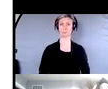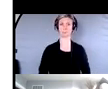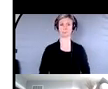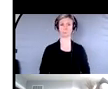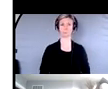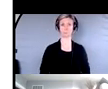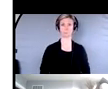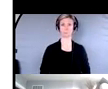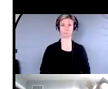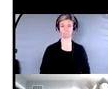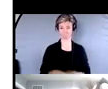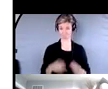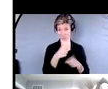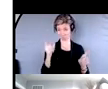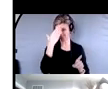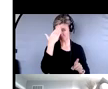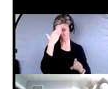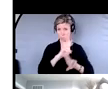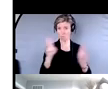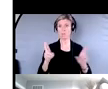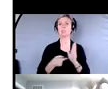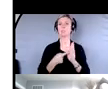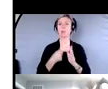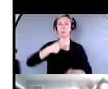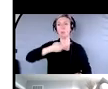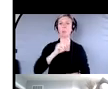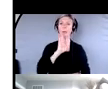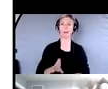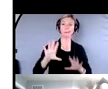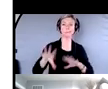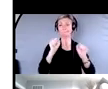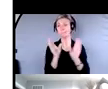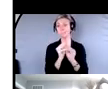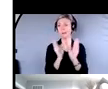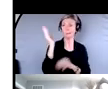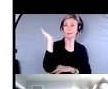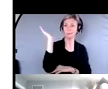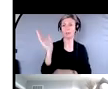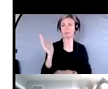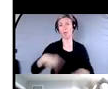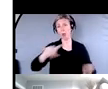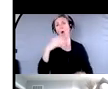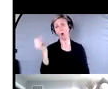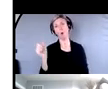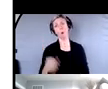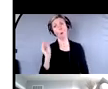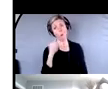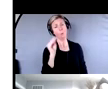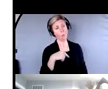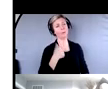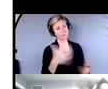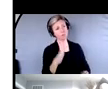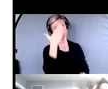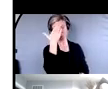Because often we do these presentations and people say, yeah, yeah, I know exactly what to do and where to go. And then there's others who aren't so familiar